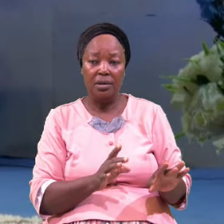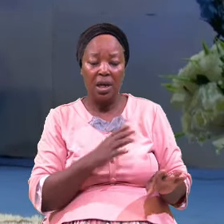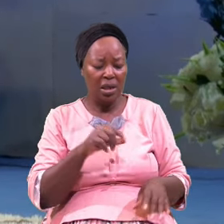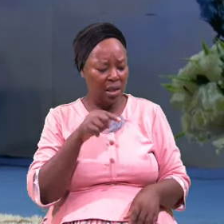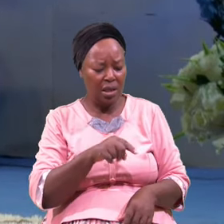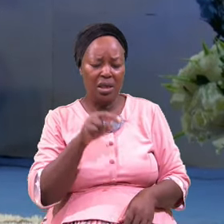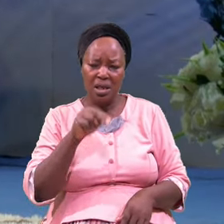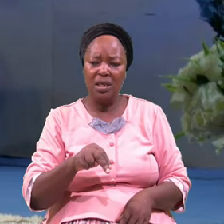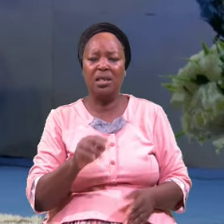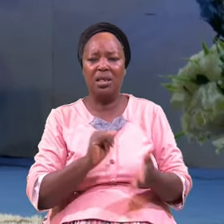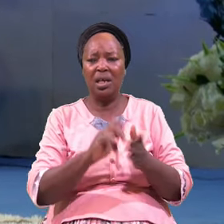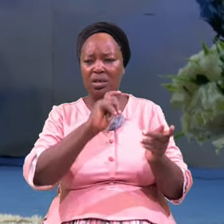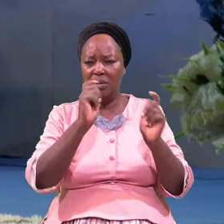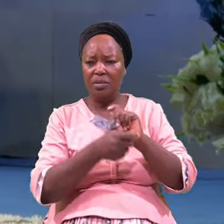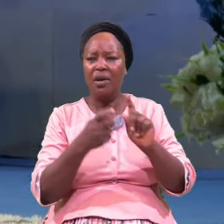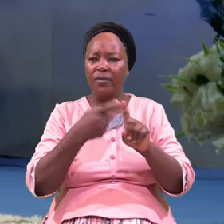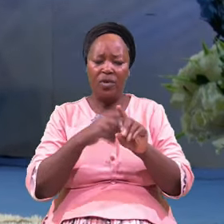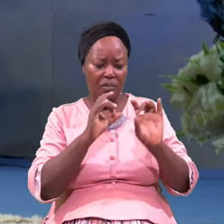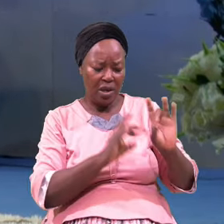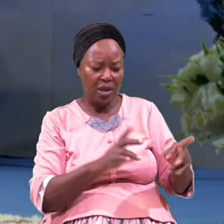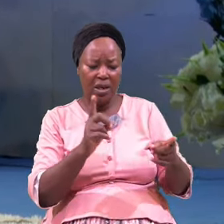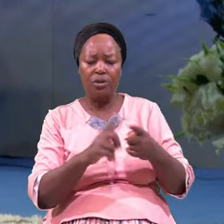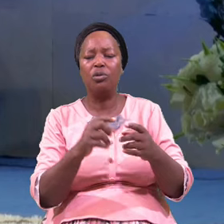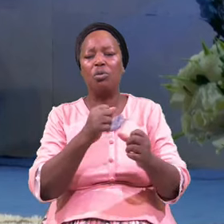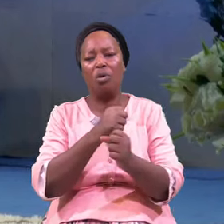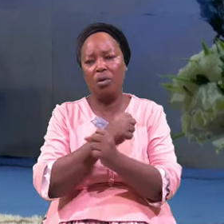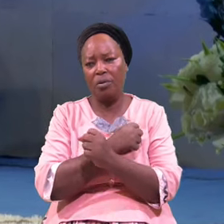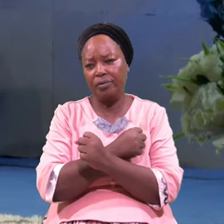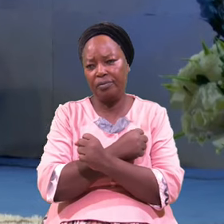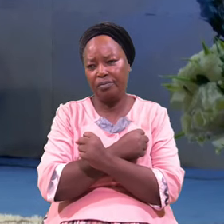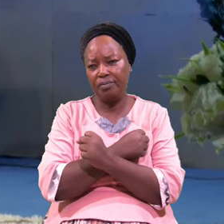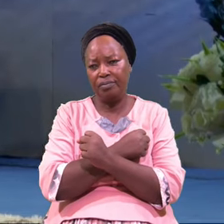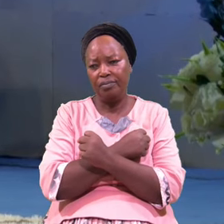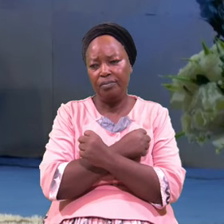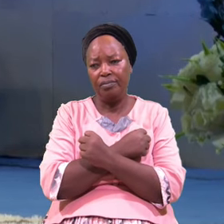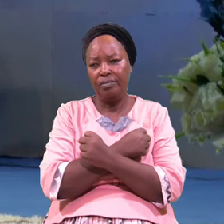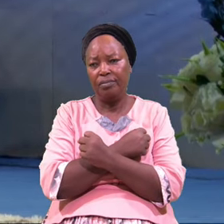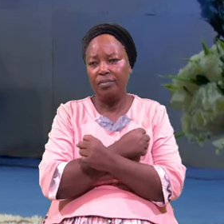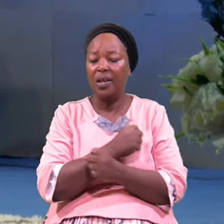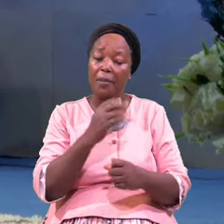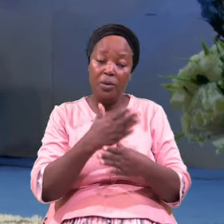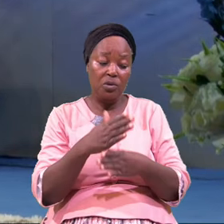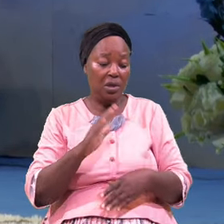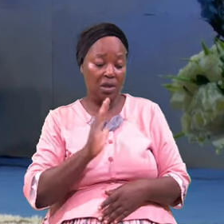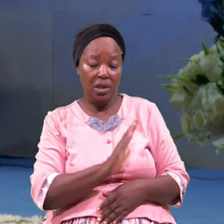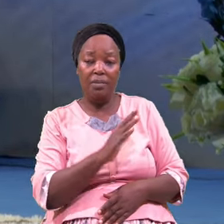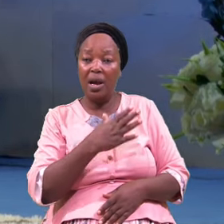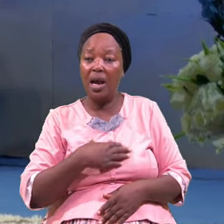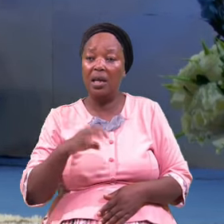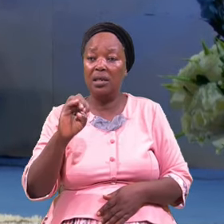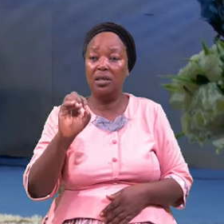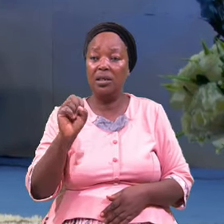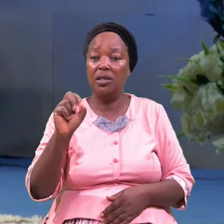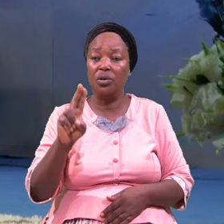From Hatred To Love Between Him And Esau